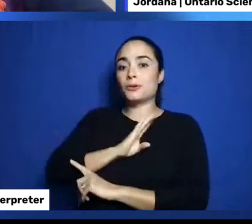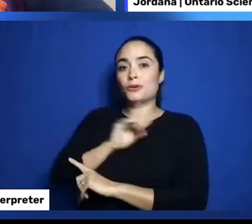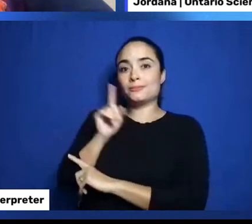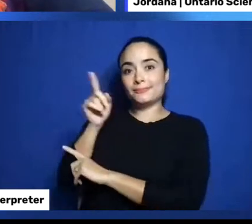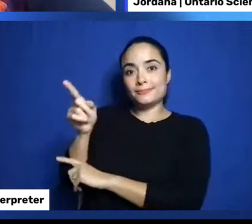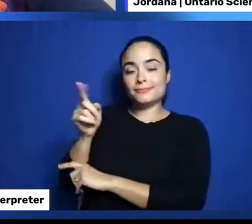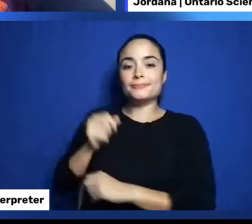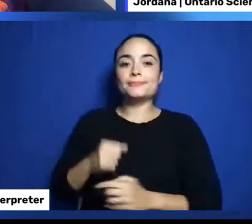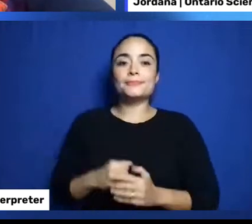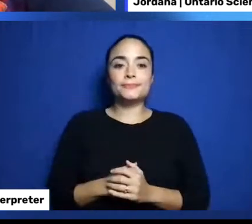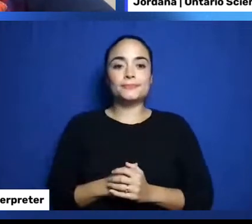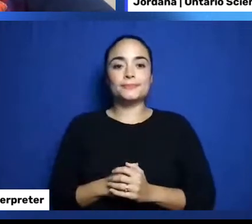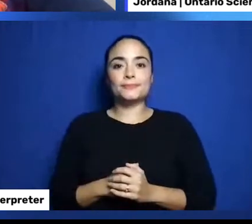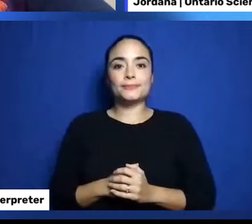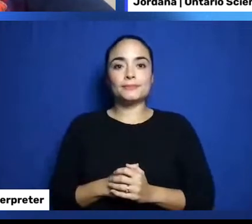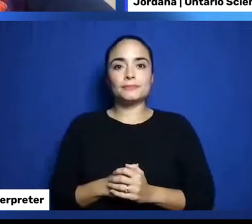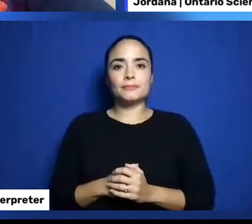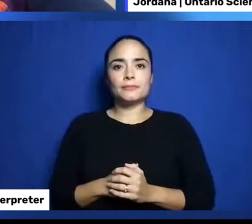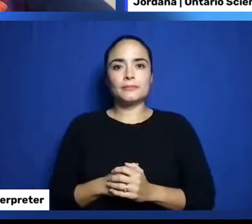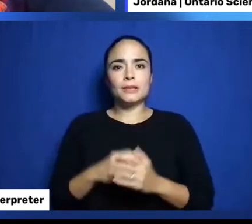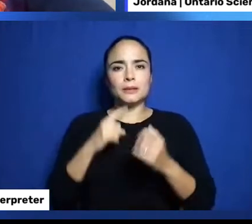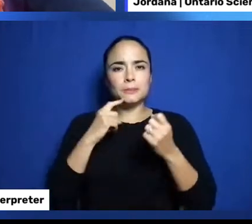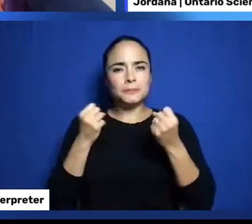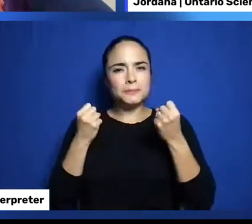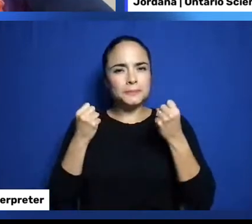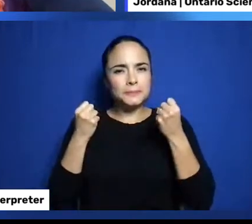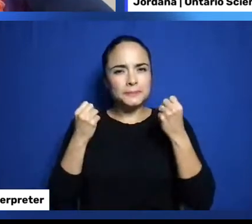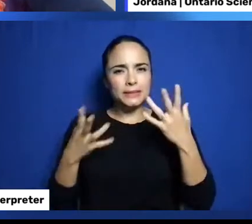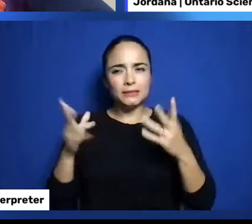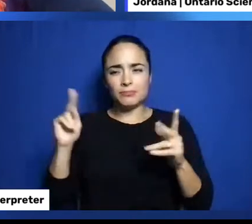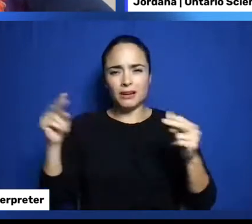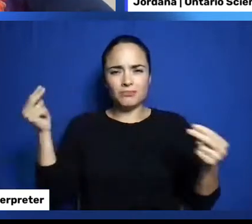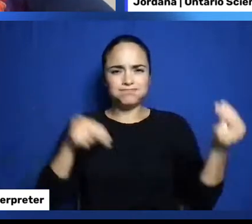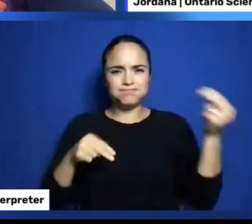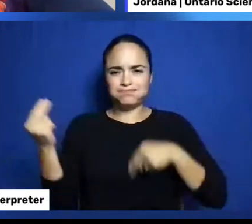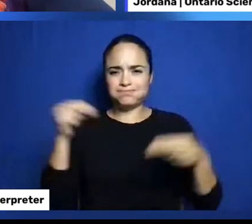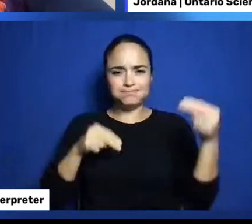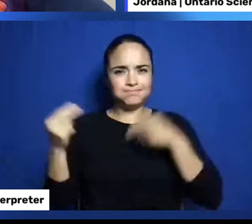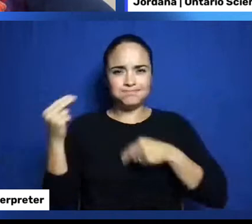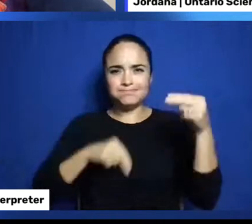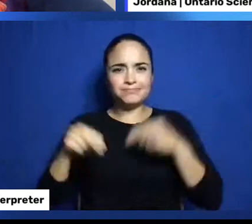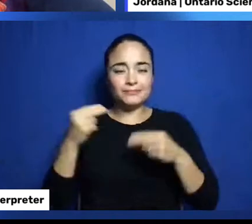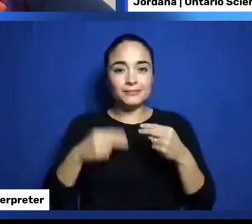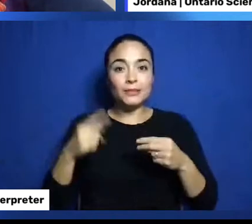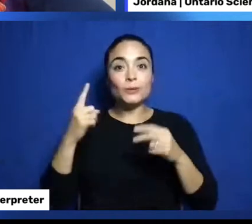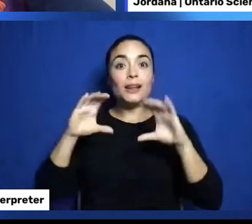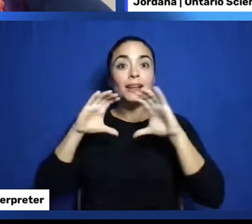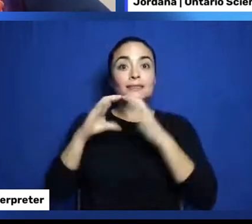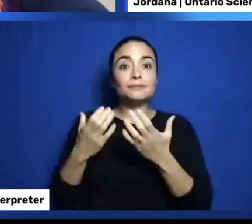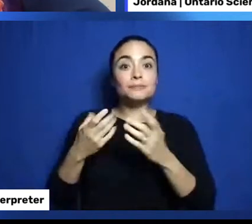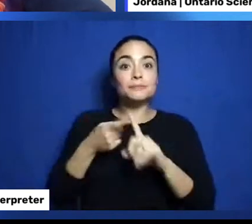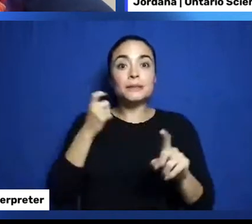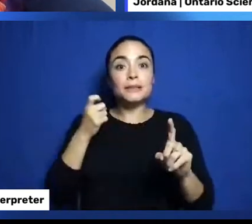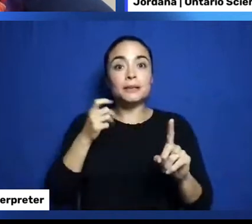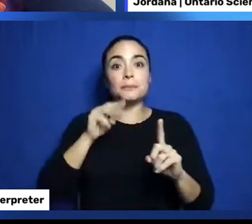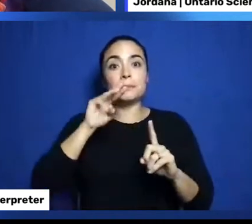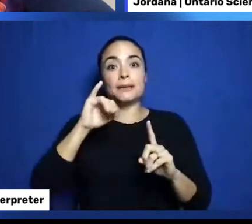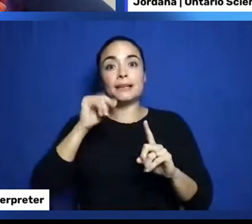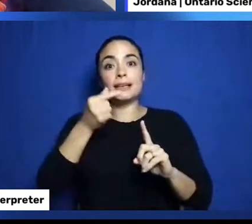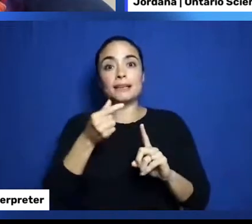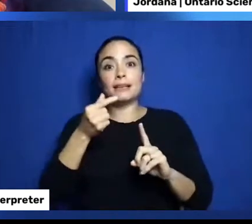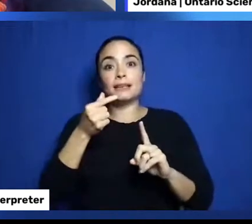Lots and lots of folks coming in today. We have an outdoor education class from the Mi'kmaq Nation in Quebec. That's wonderful. Welcome,